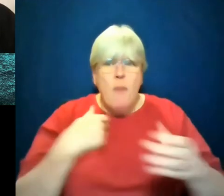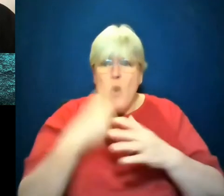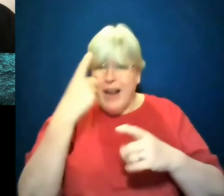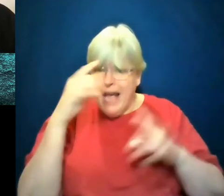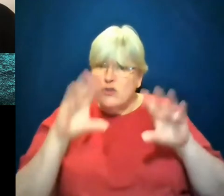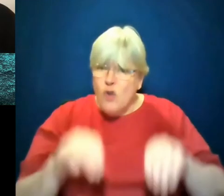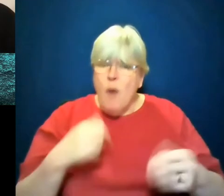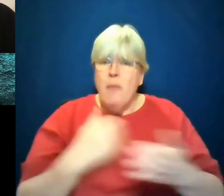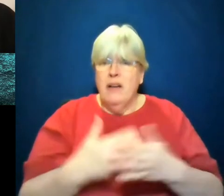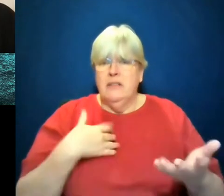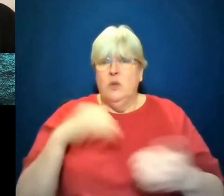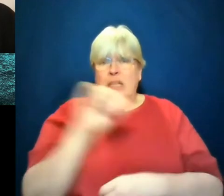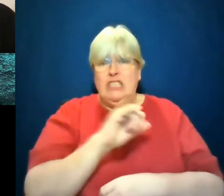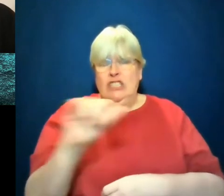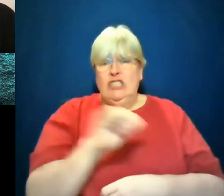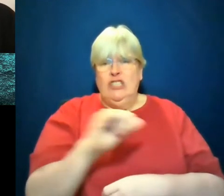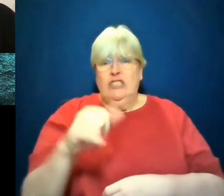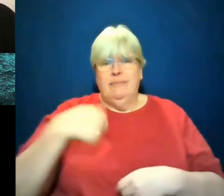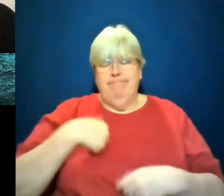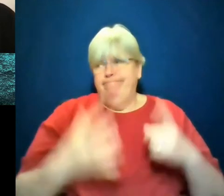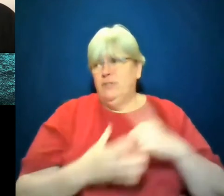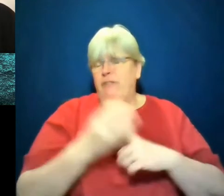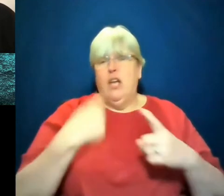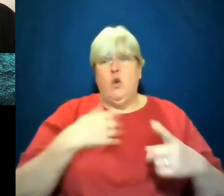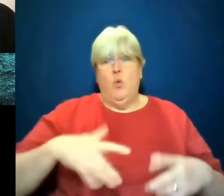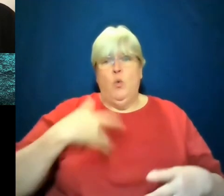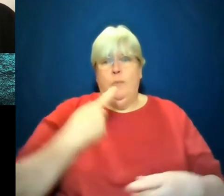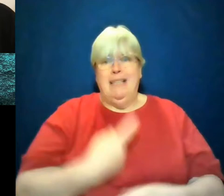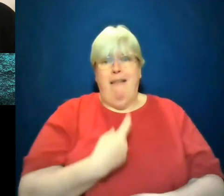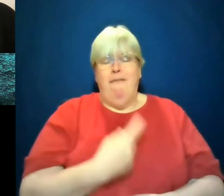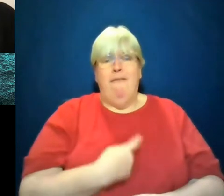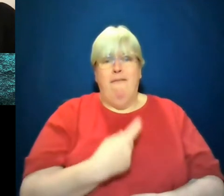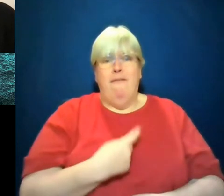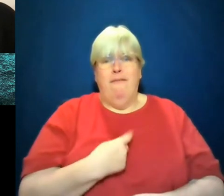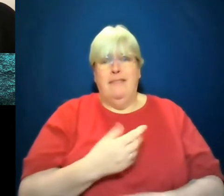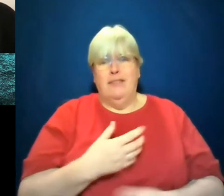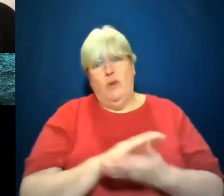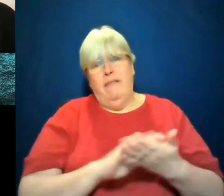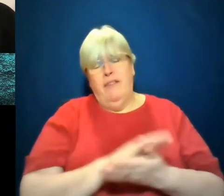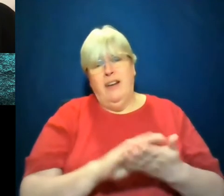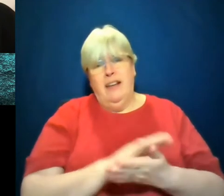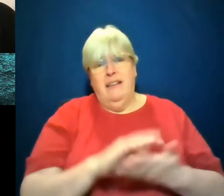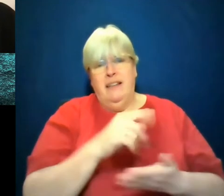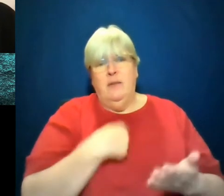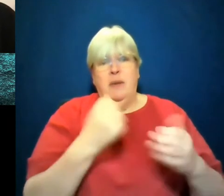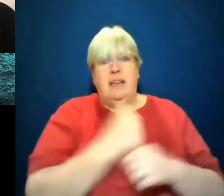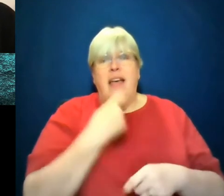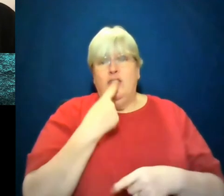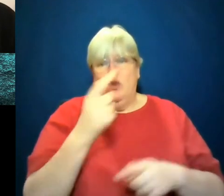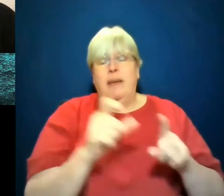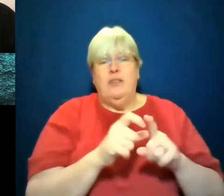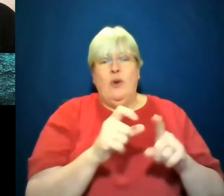And I think me having to find within myself a tenderness for this child, which I did. Eventually I told my daughter